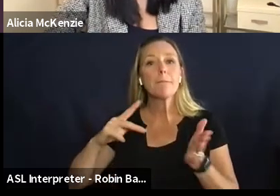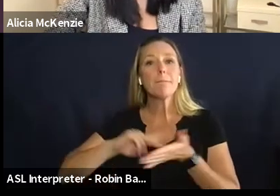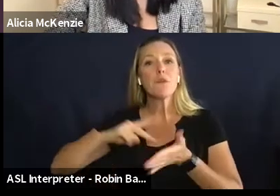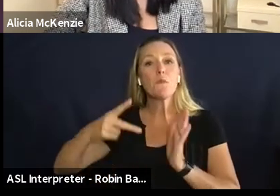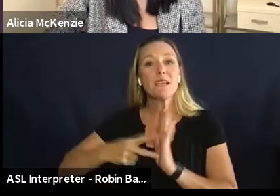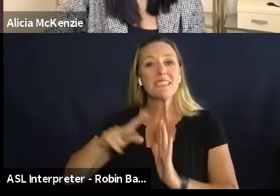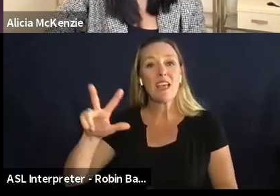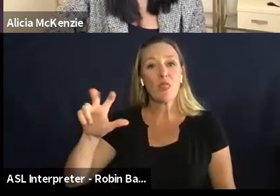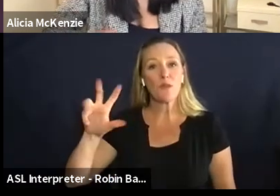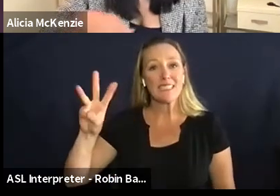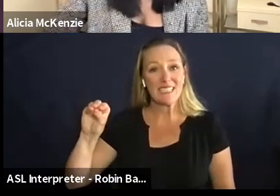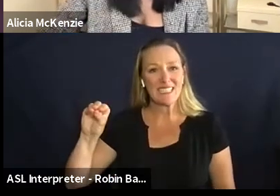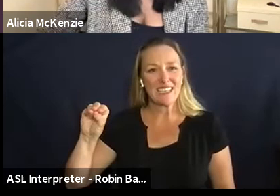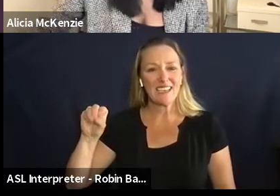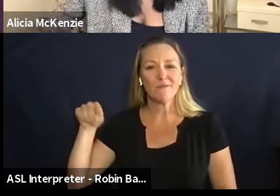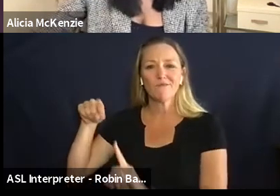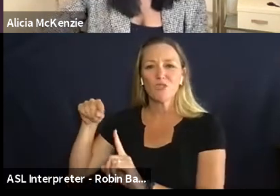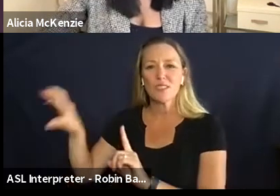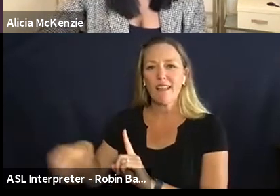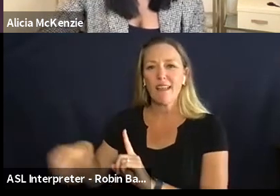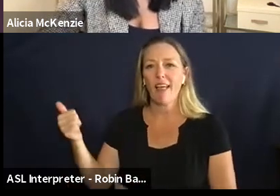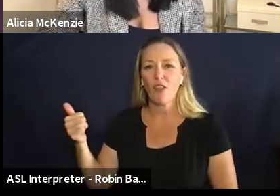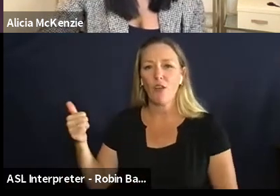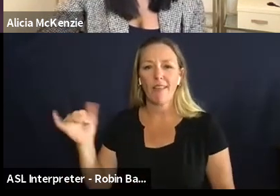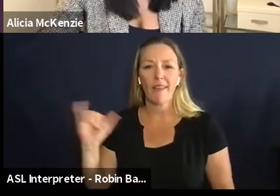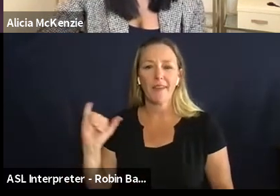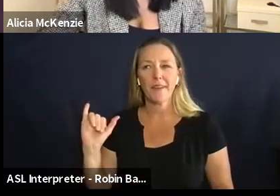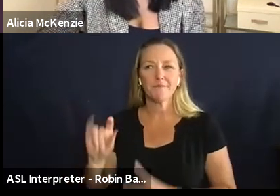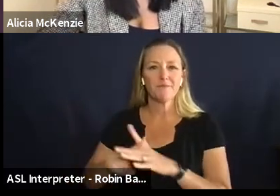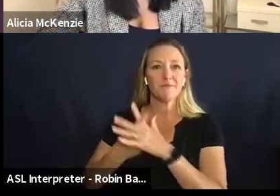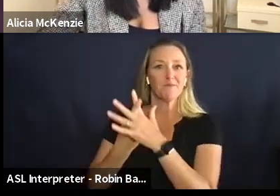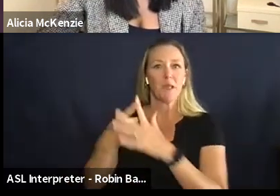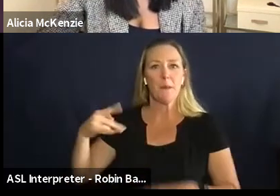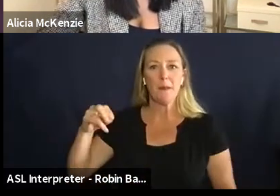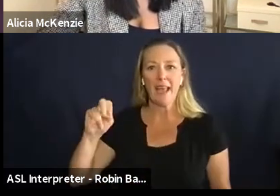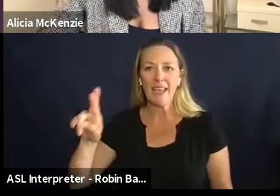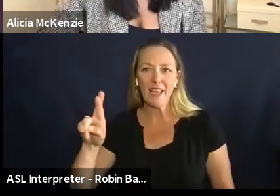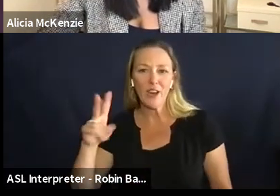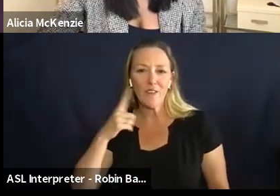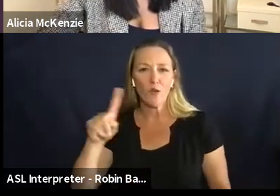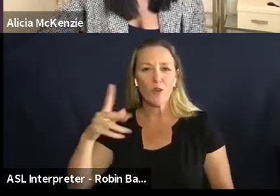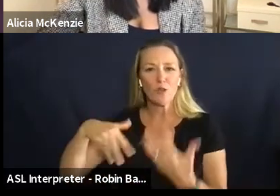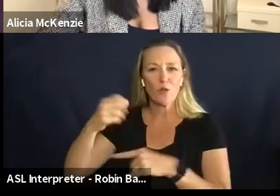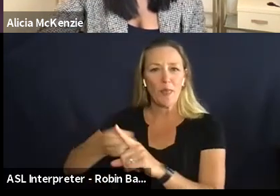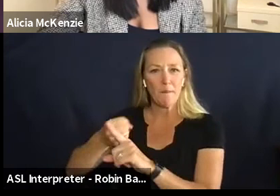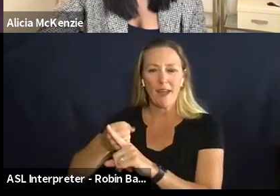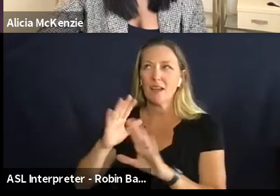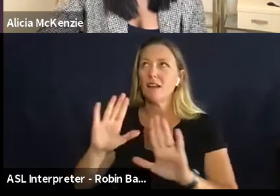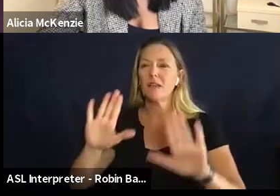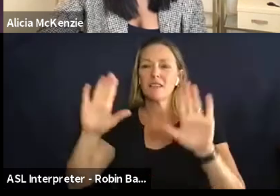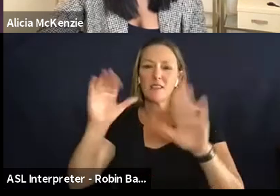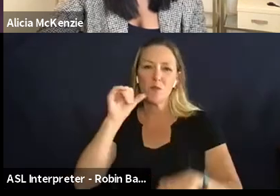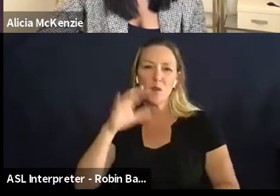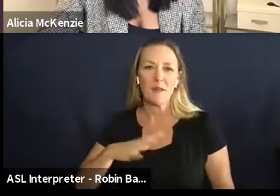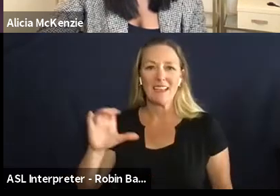it's um she's another she kind of is the pioneer of social impact she's an incredible human being carol cone um